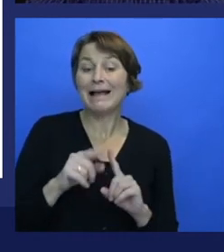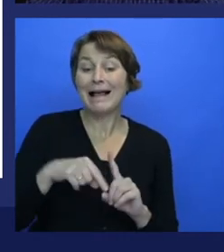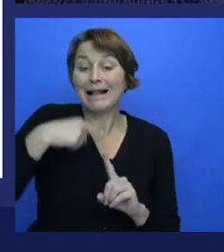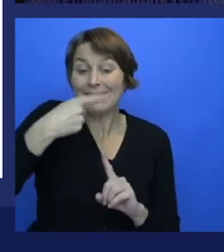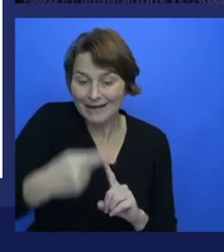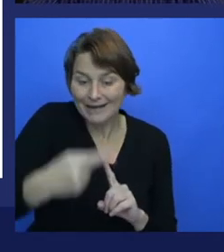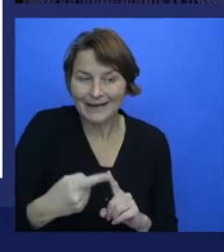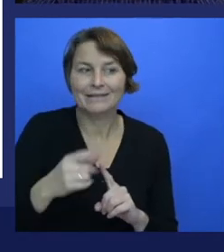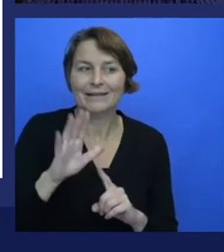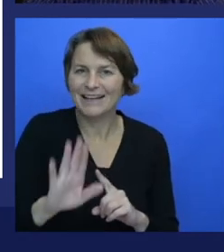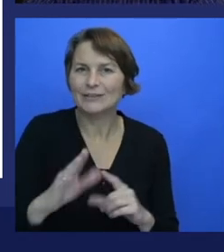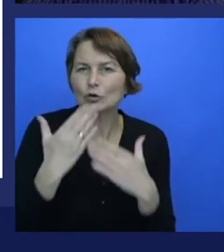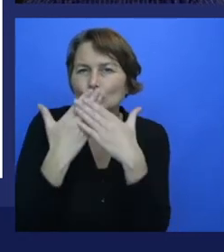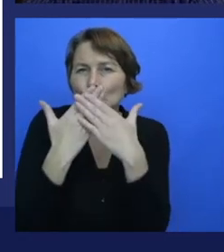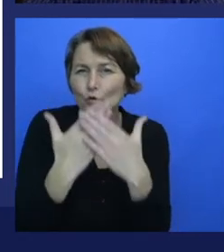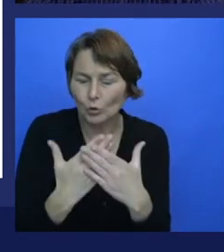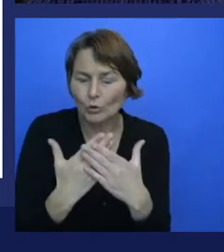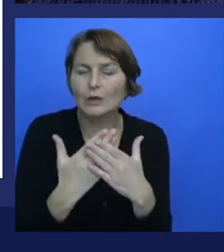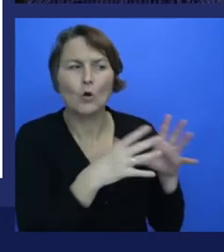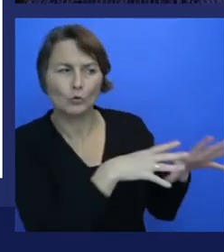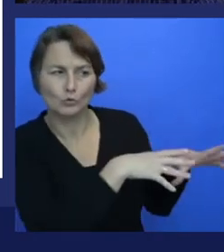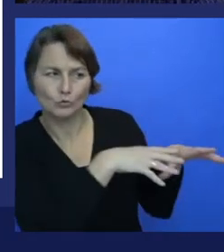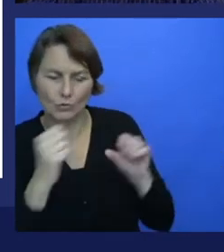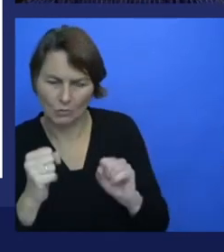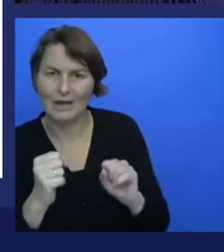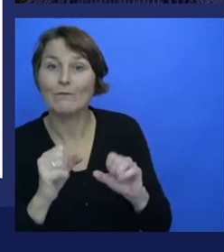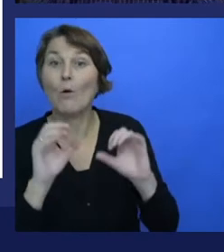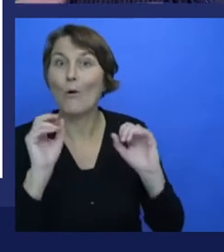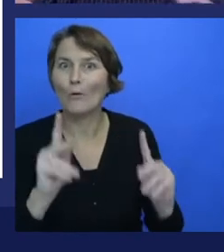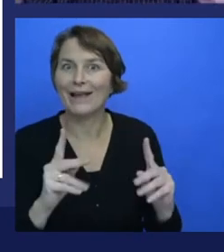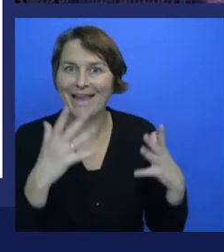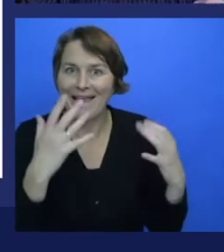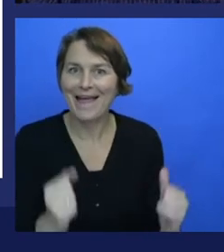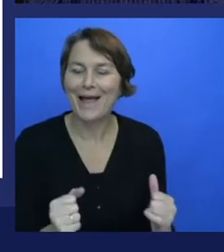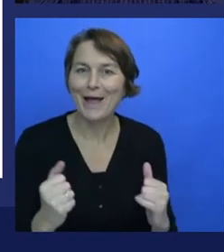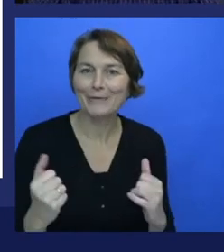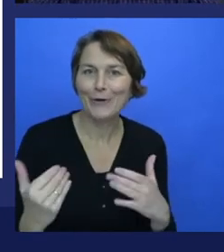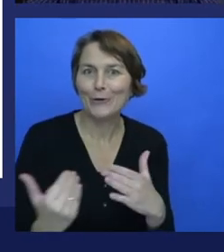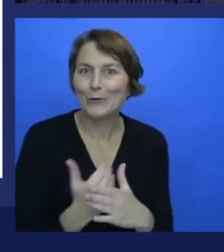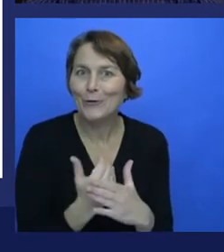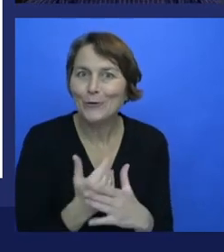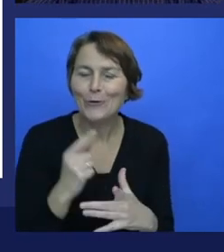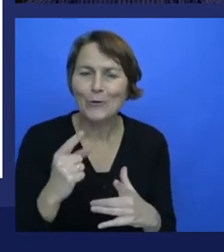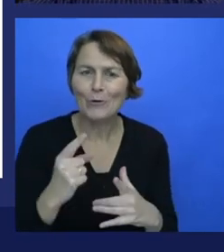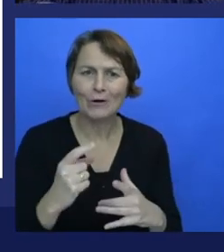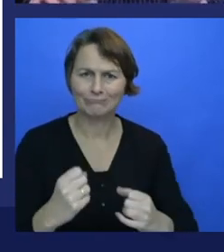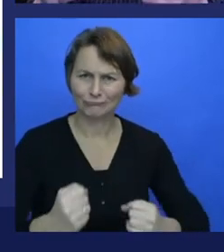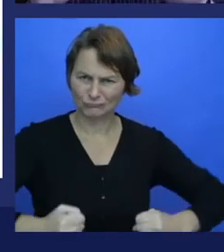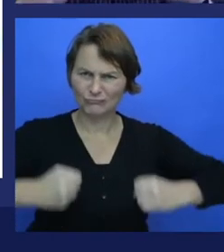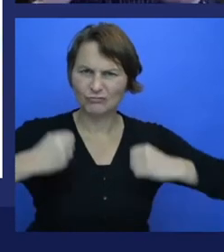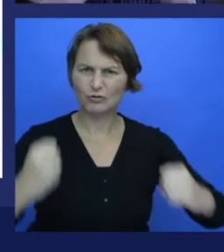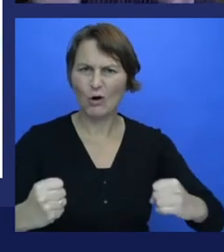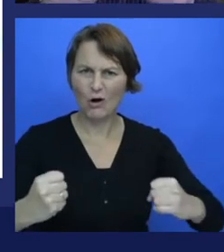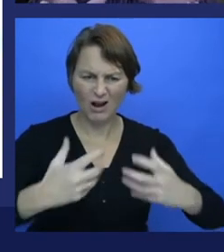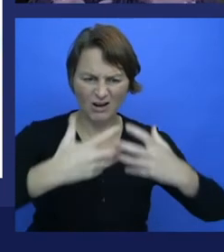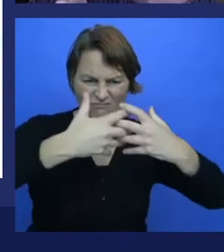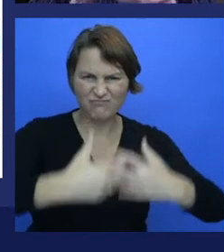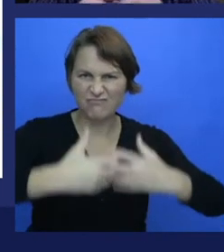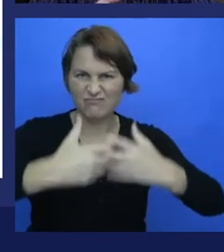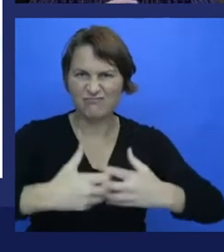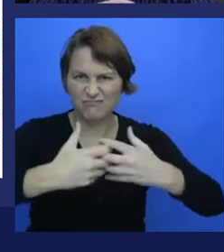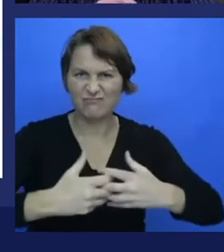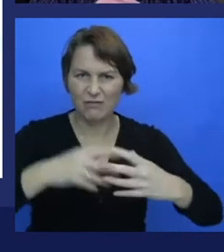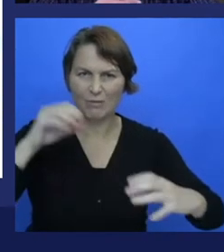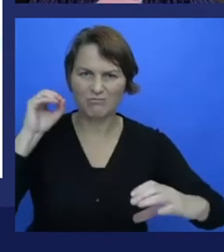problem, thinking the compute is now there. So we've got a new generation of computational power. And so in